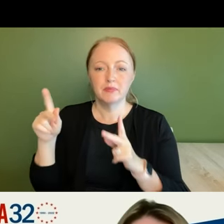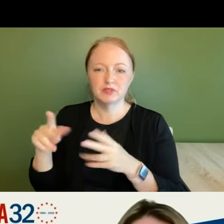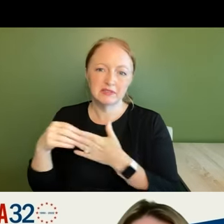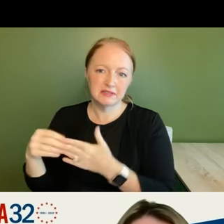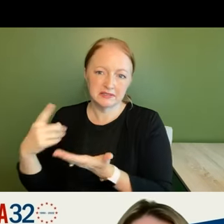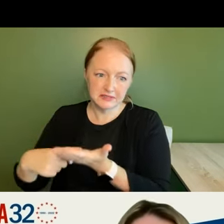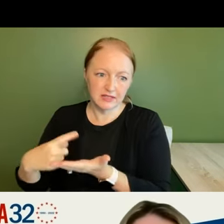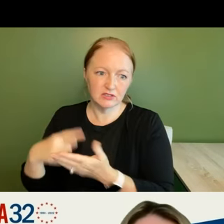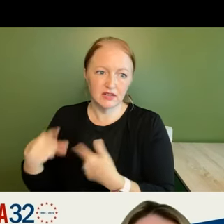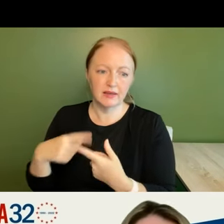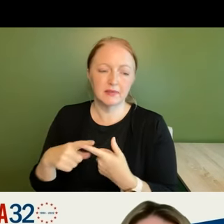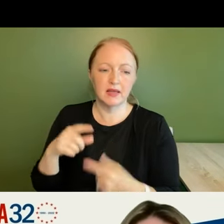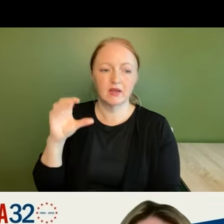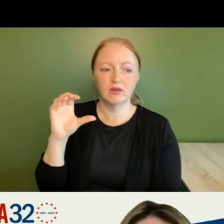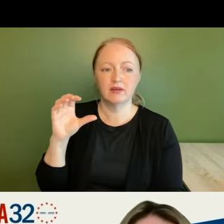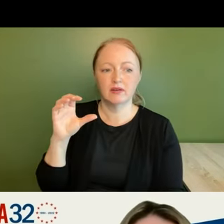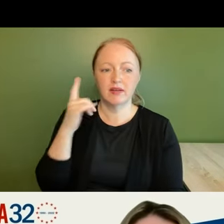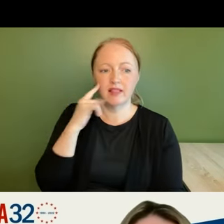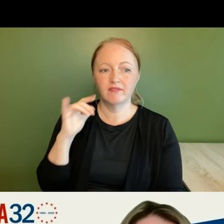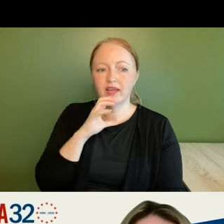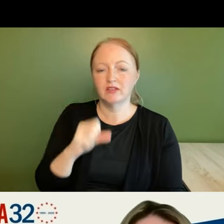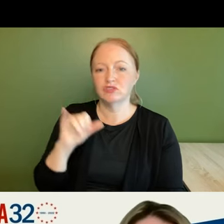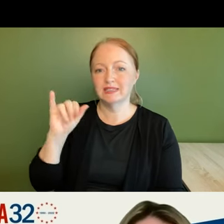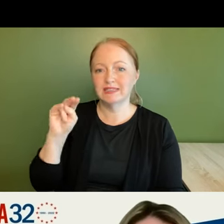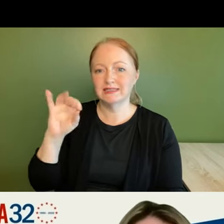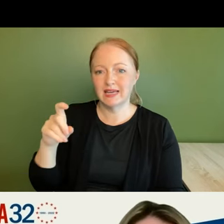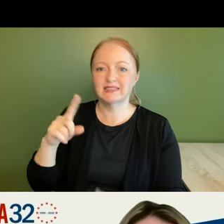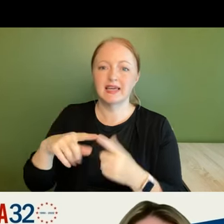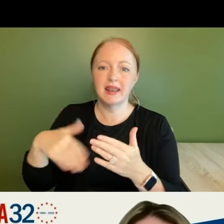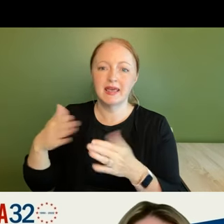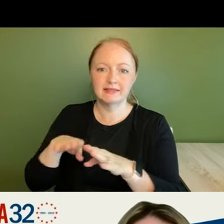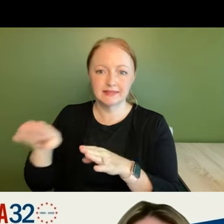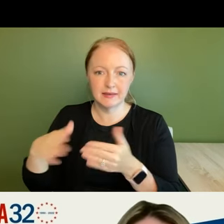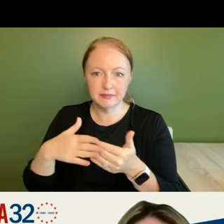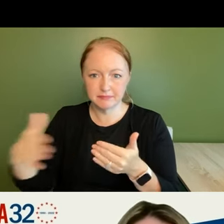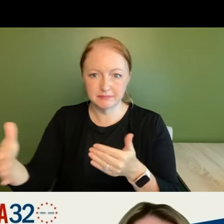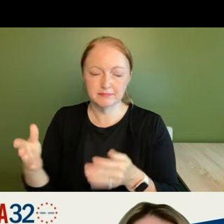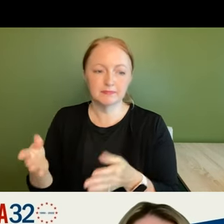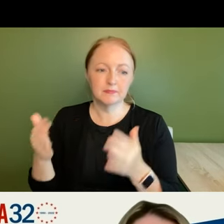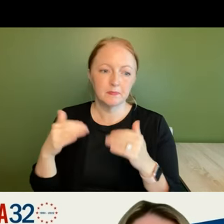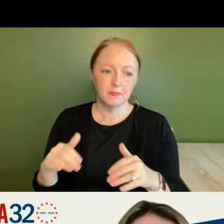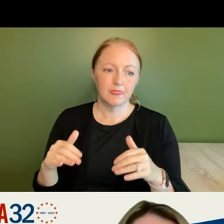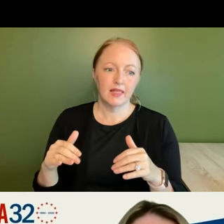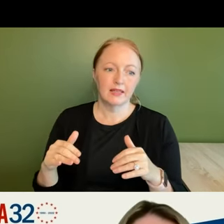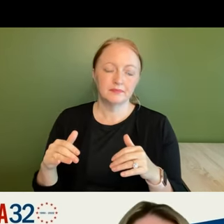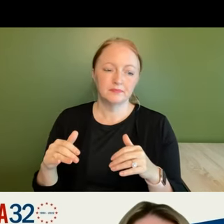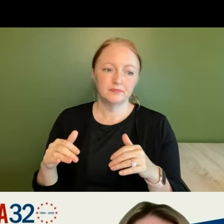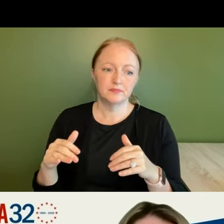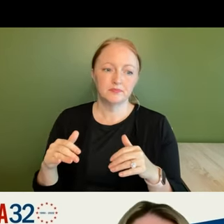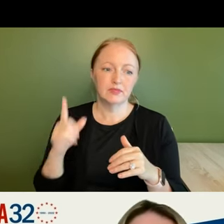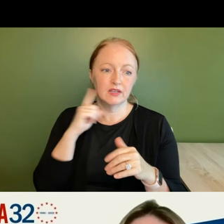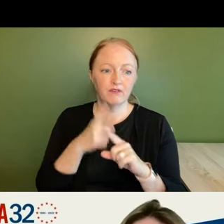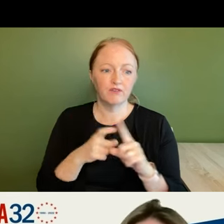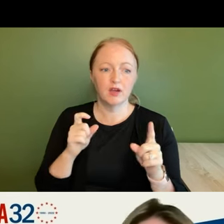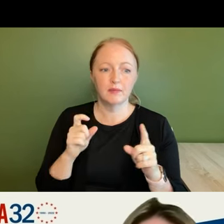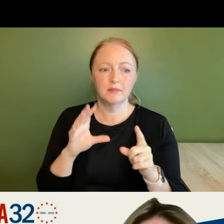in a discussion on the california elder index and some next steps moving forward with that and then we will hear from